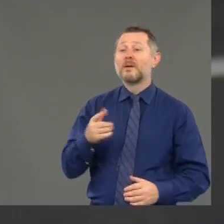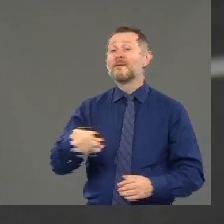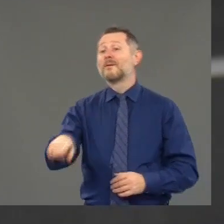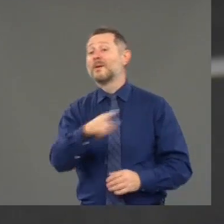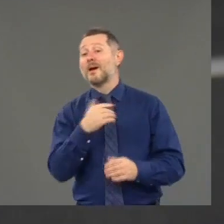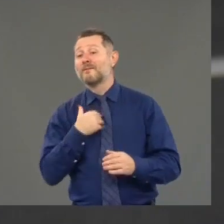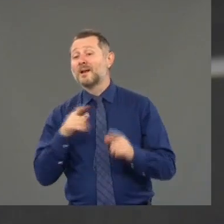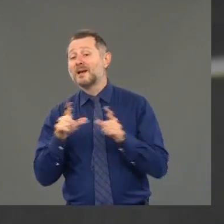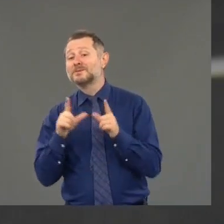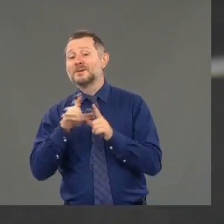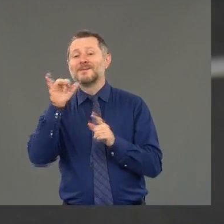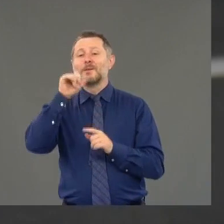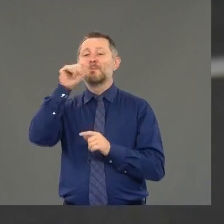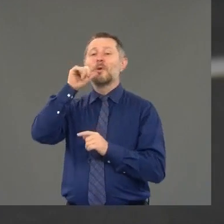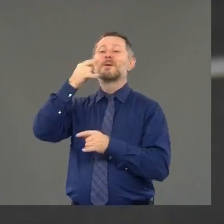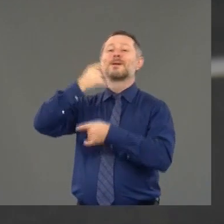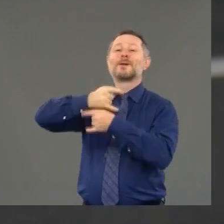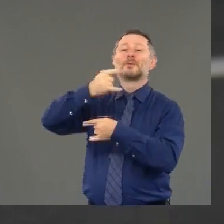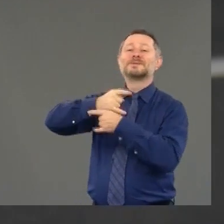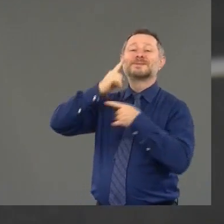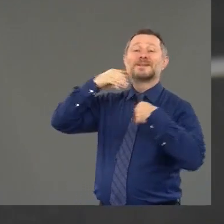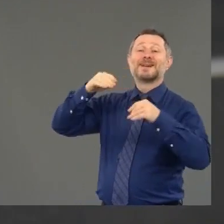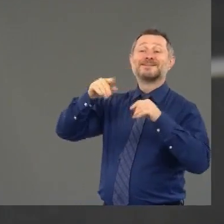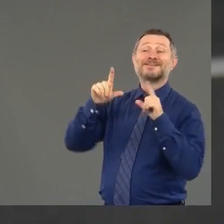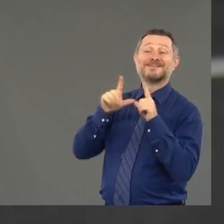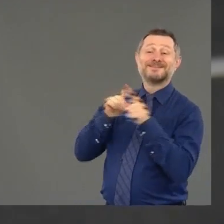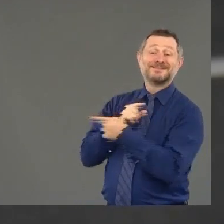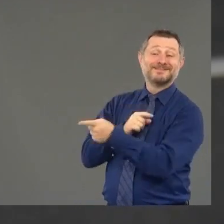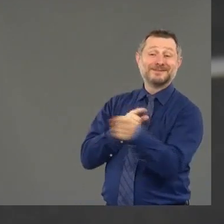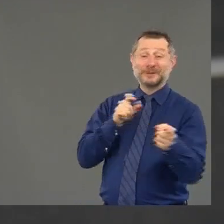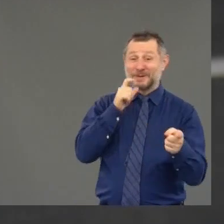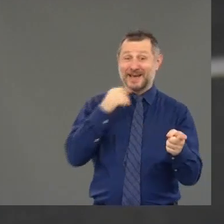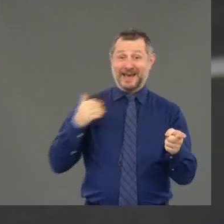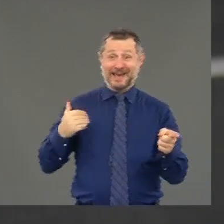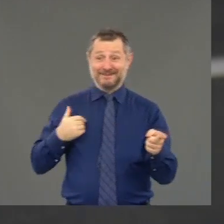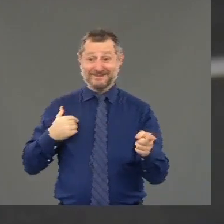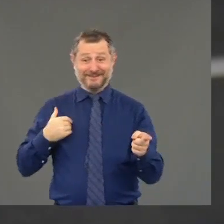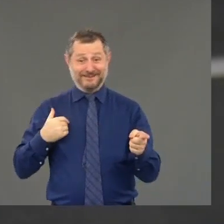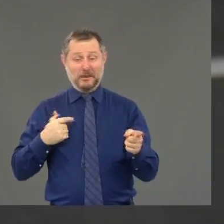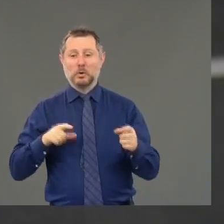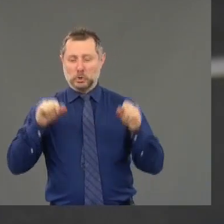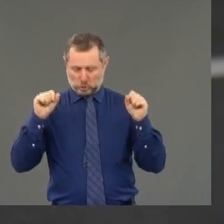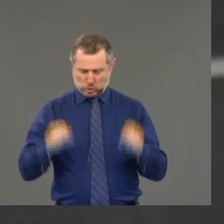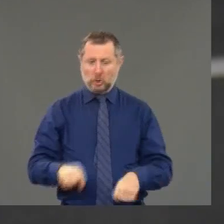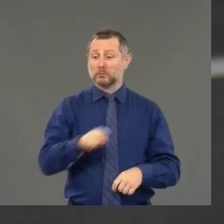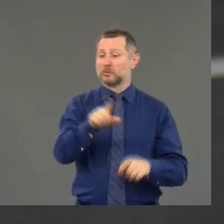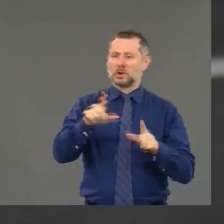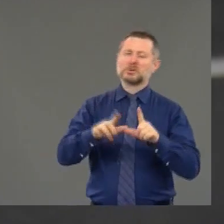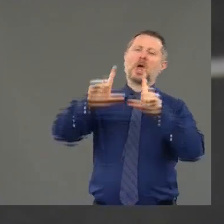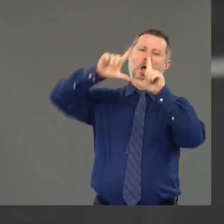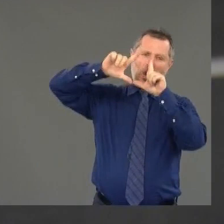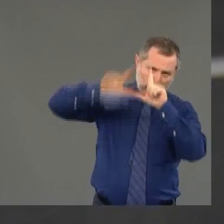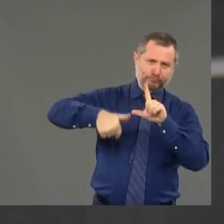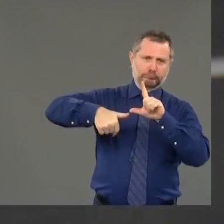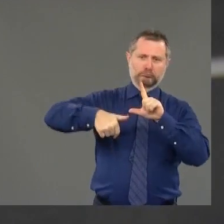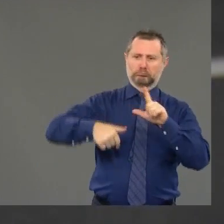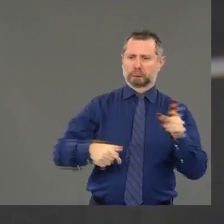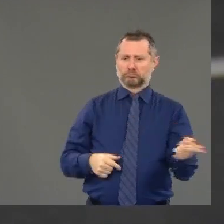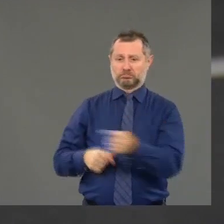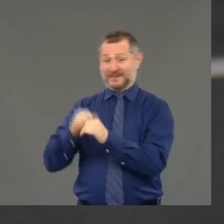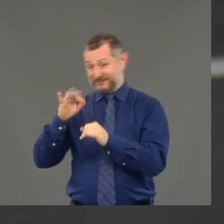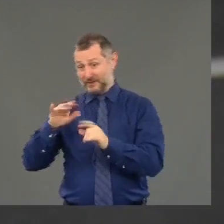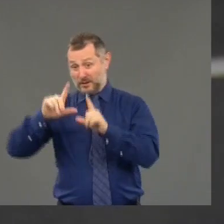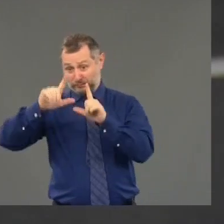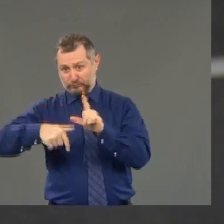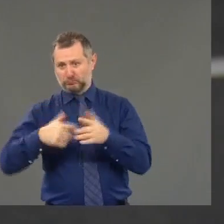and restaurants for a liquor license, state liquor authority. You can lose your liquor license. You lose your liquor license. That's